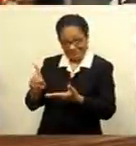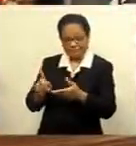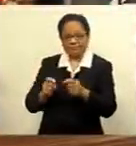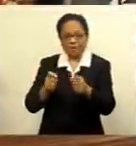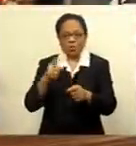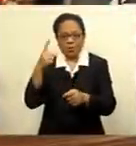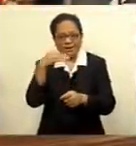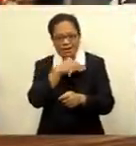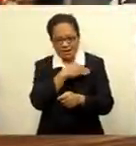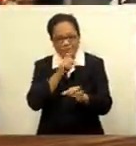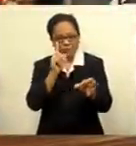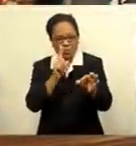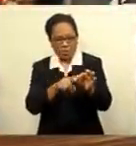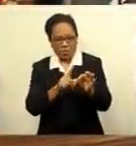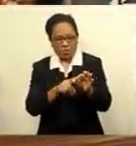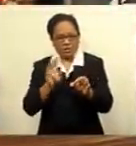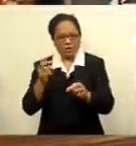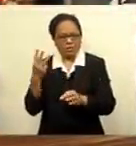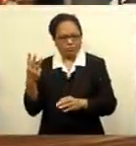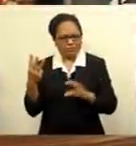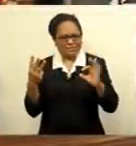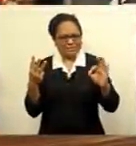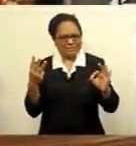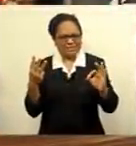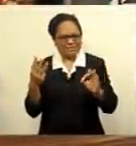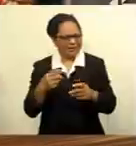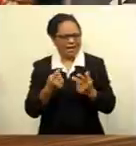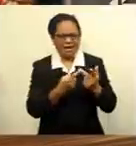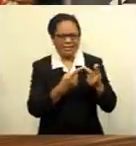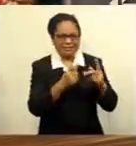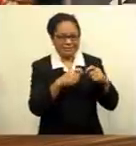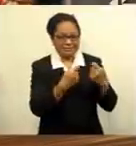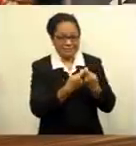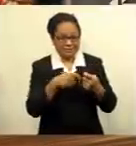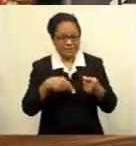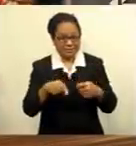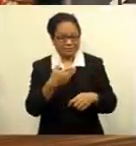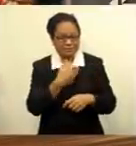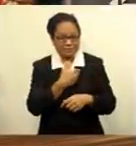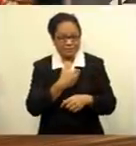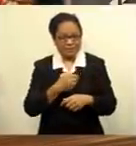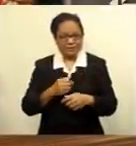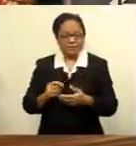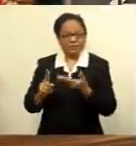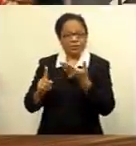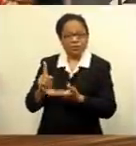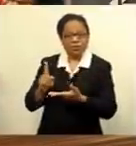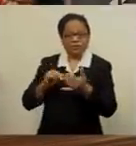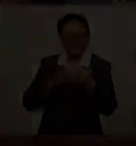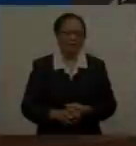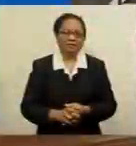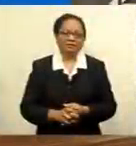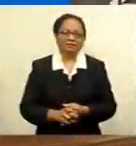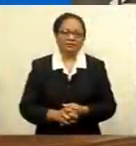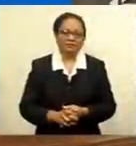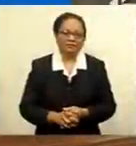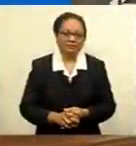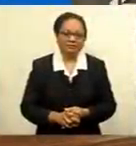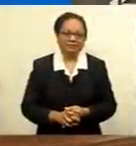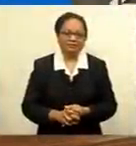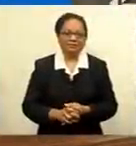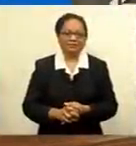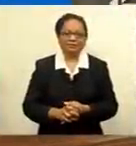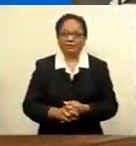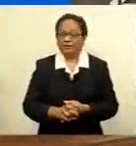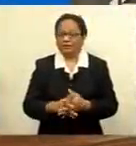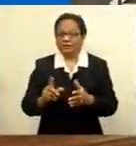Premier League goal in their 3-0 win over Leeds this morning. Other goals were scored by Sadio Mane and Fabinho. Russian